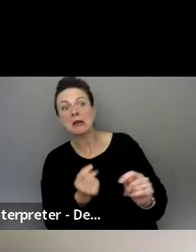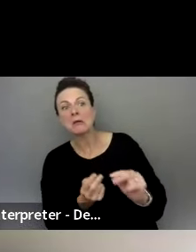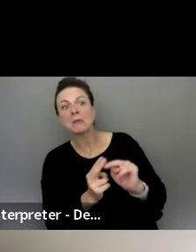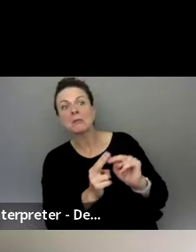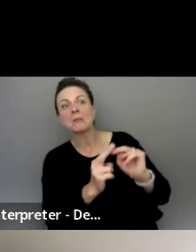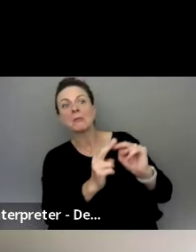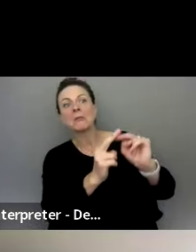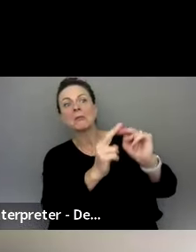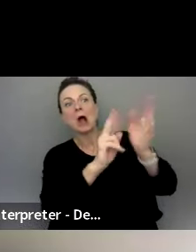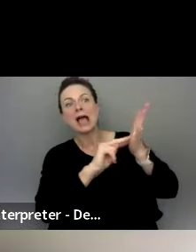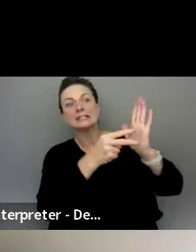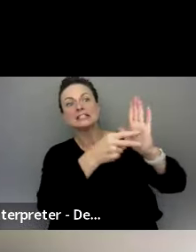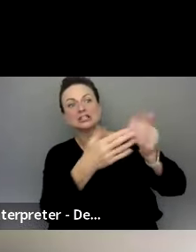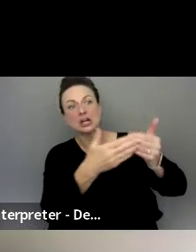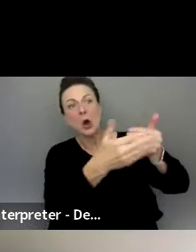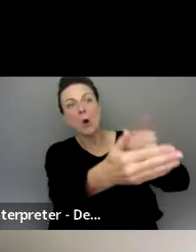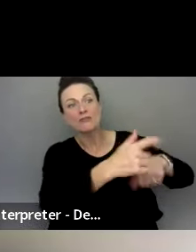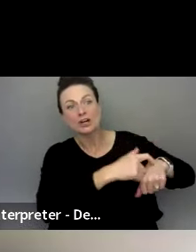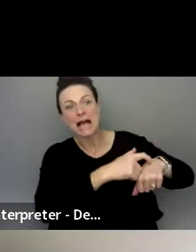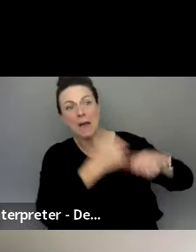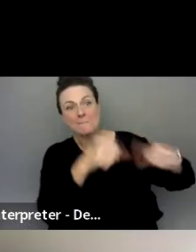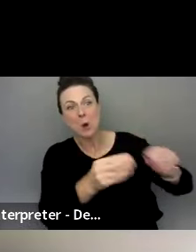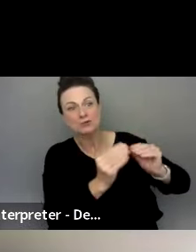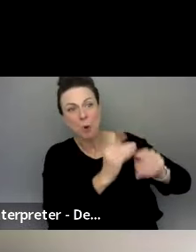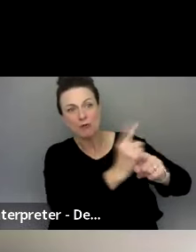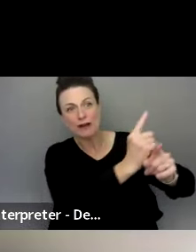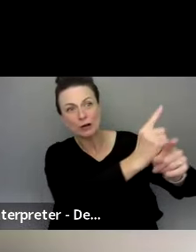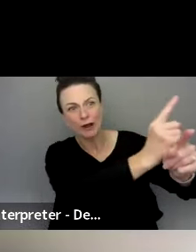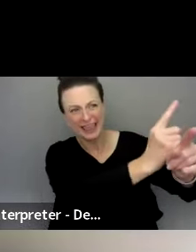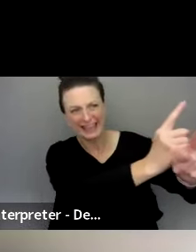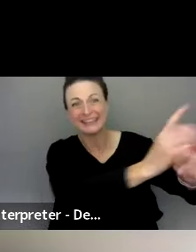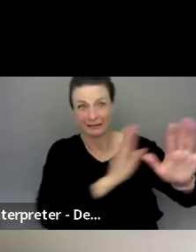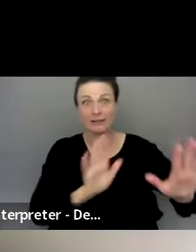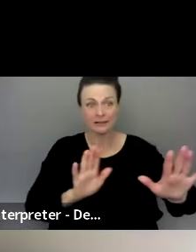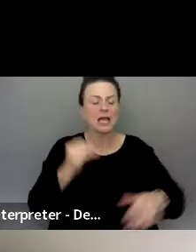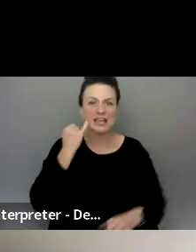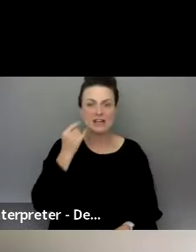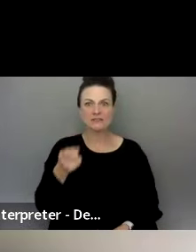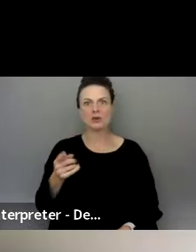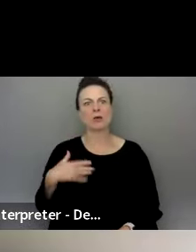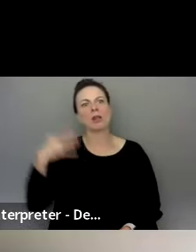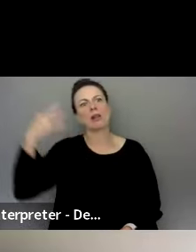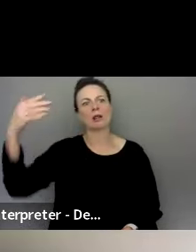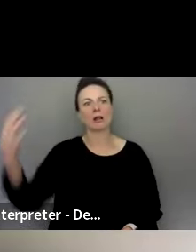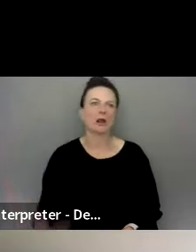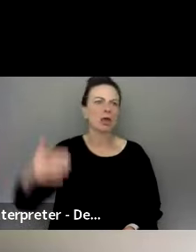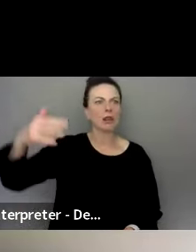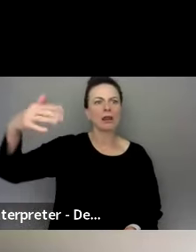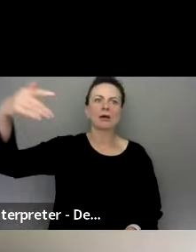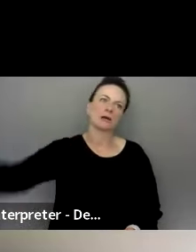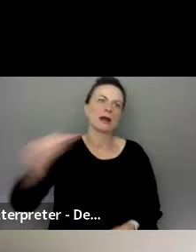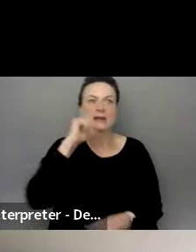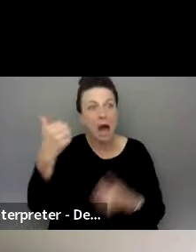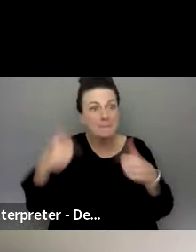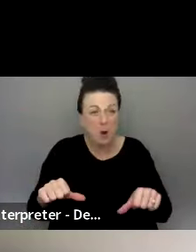over time as you post more regularly. If you are not a person who posts regularly, then the third